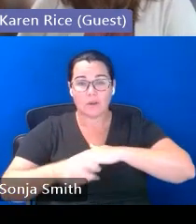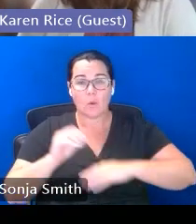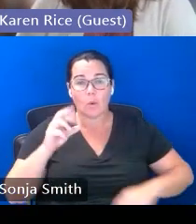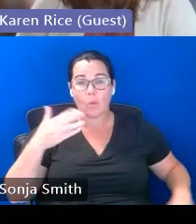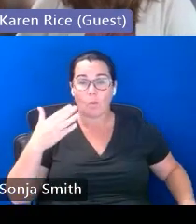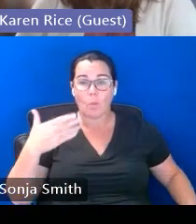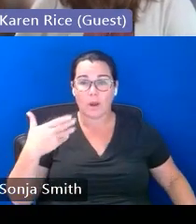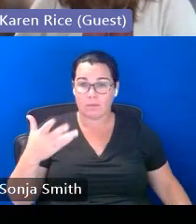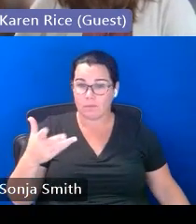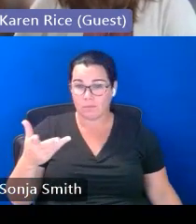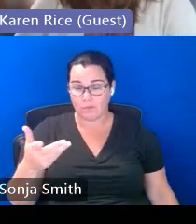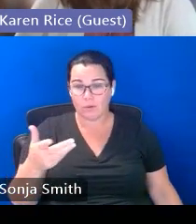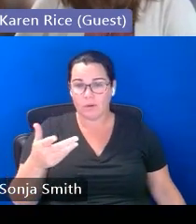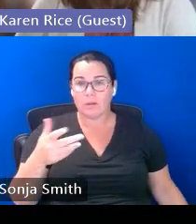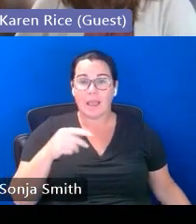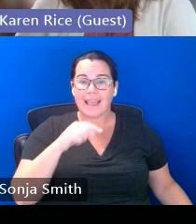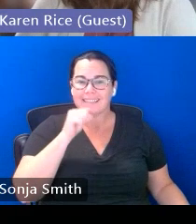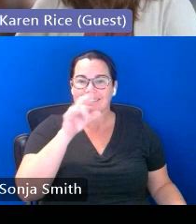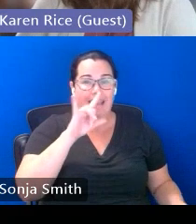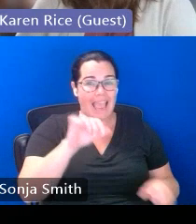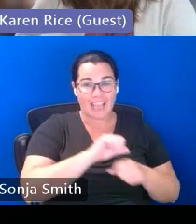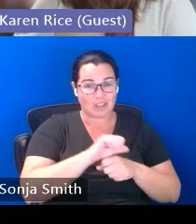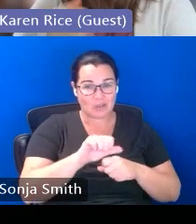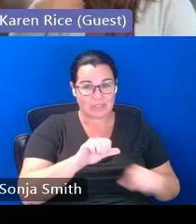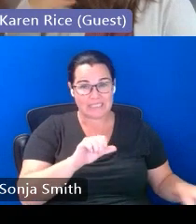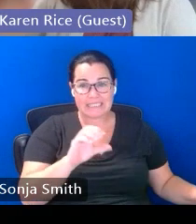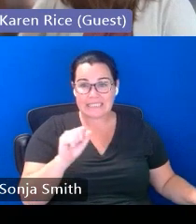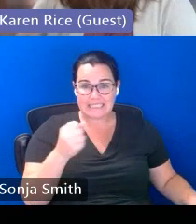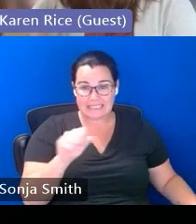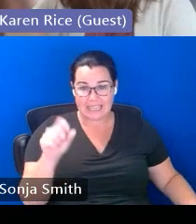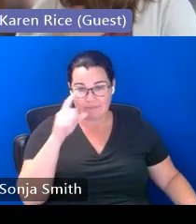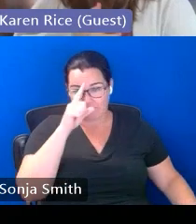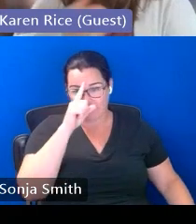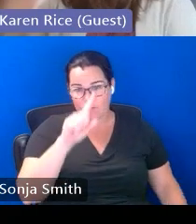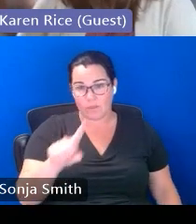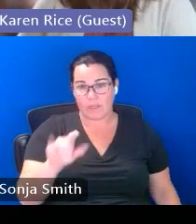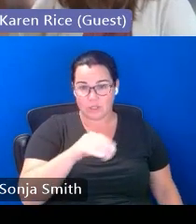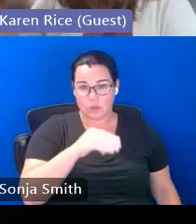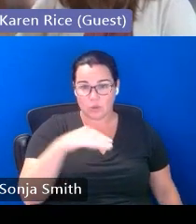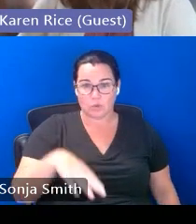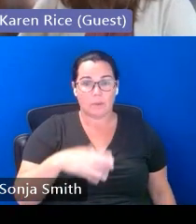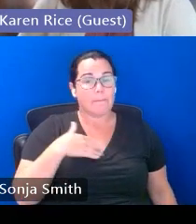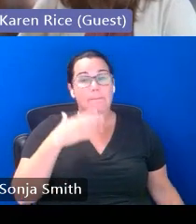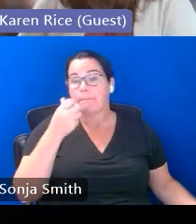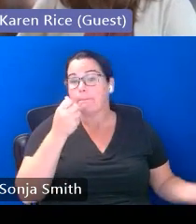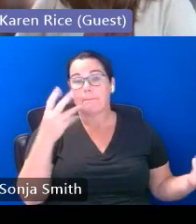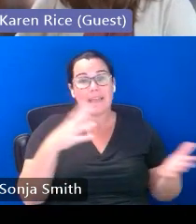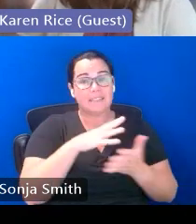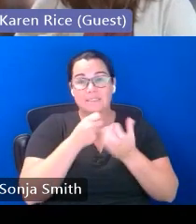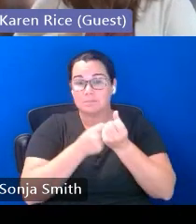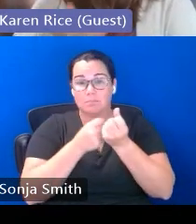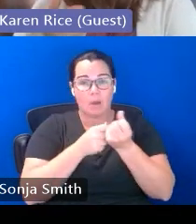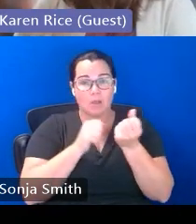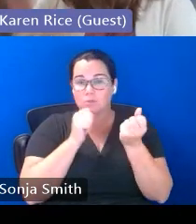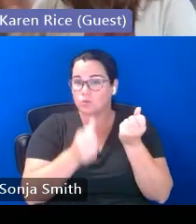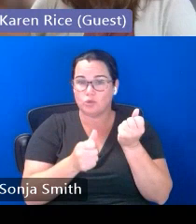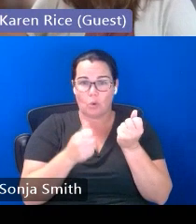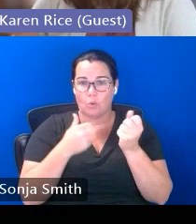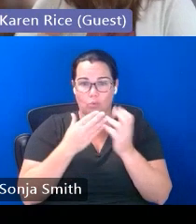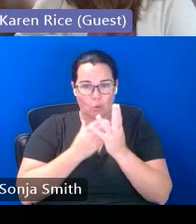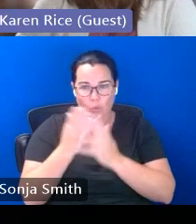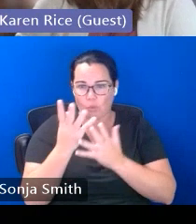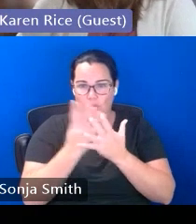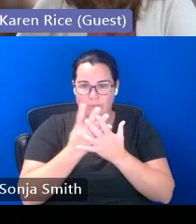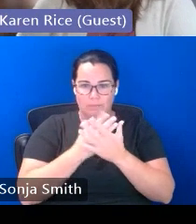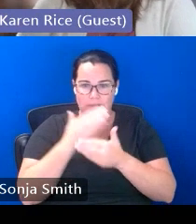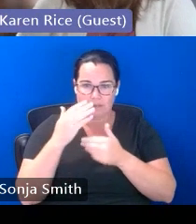and it's not actually a safe situation for that student again so many sponsors don't go through a vetting process that we don't really know